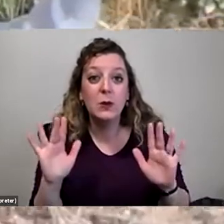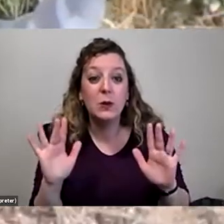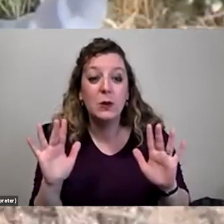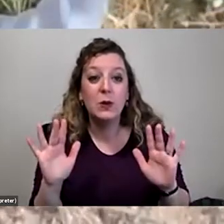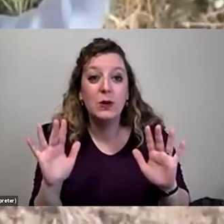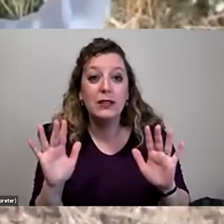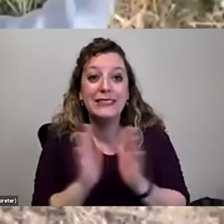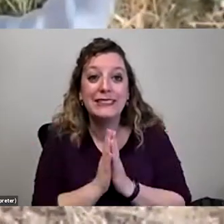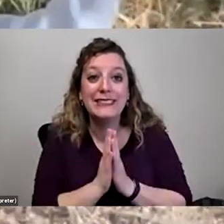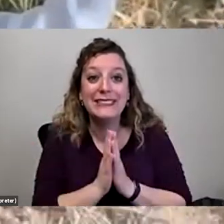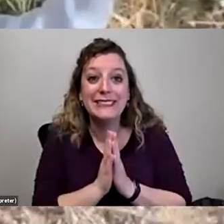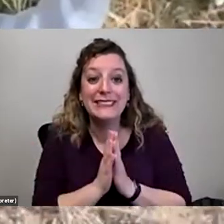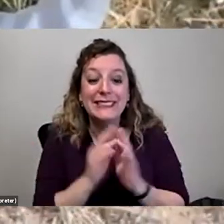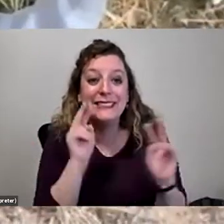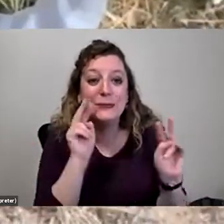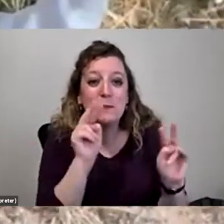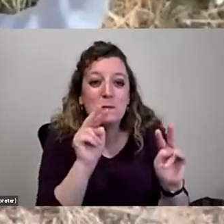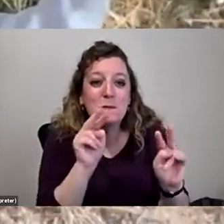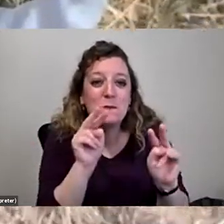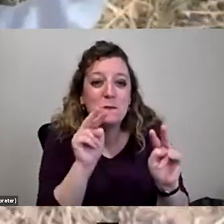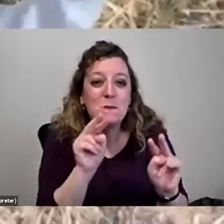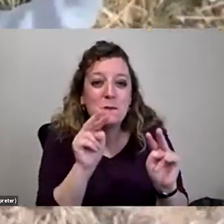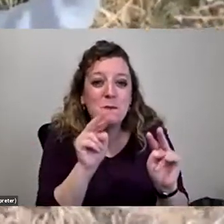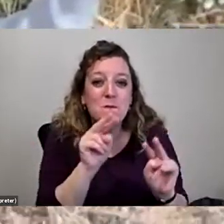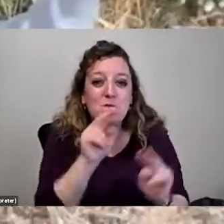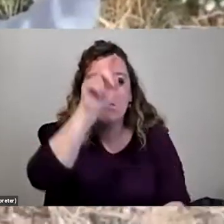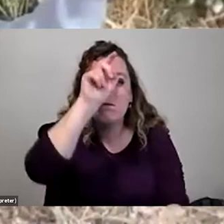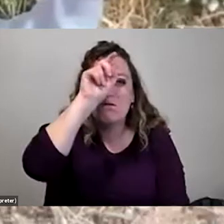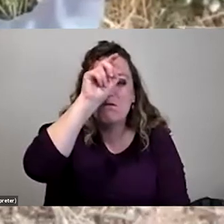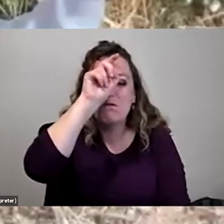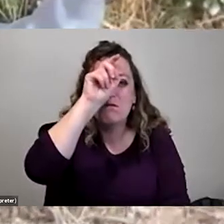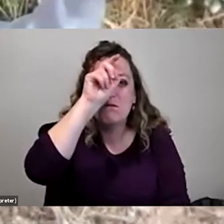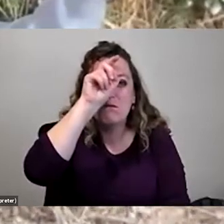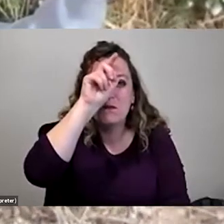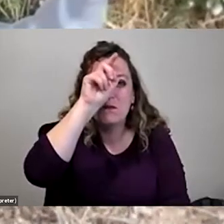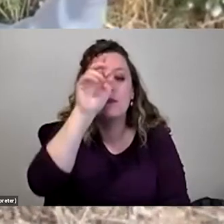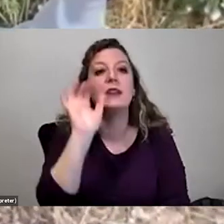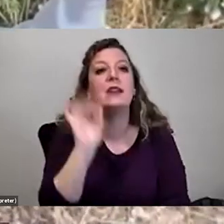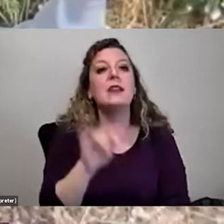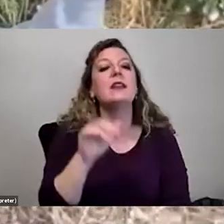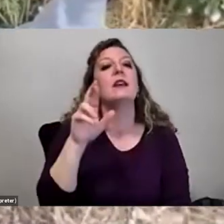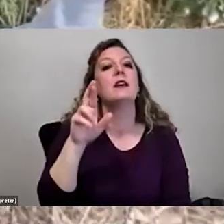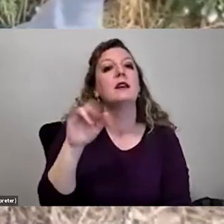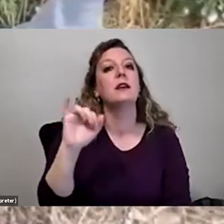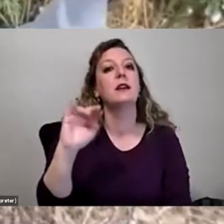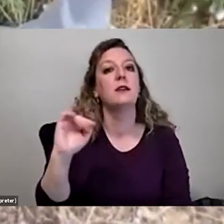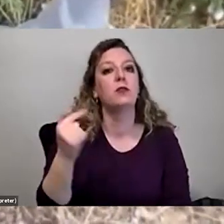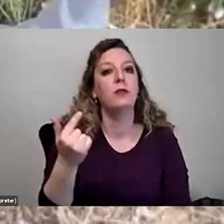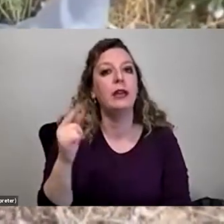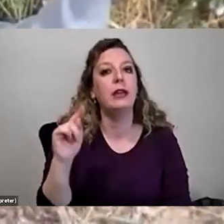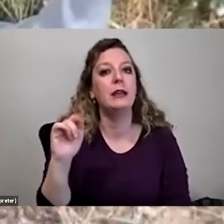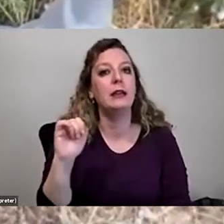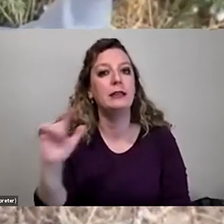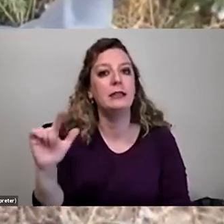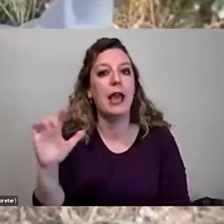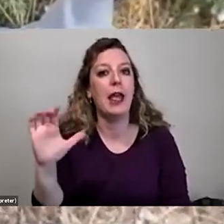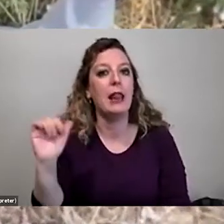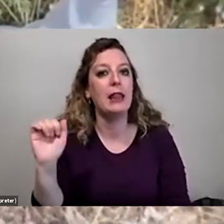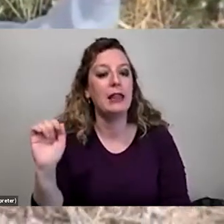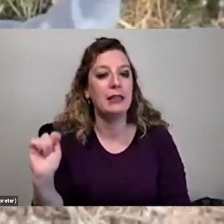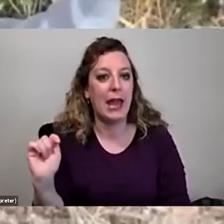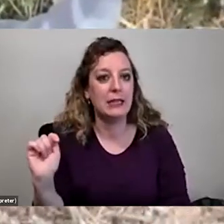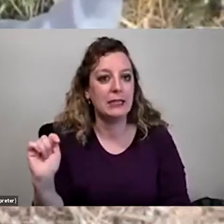They're looking carefully. We've stumped them. This is the ring tail cat. It's a